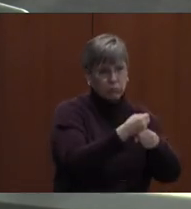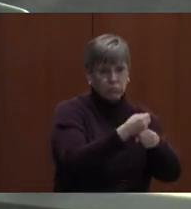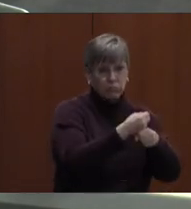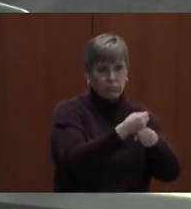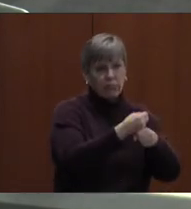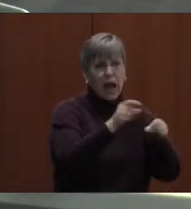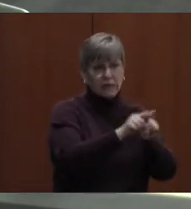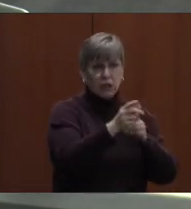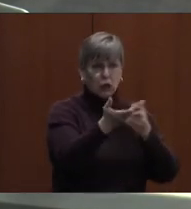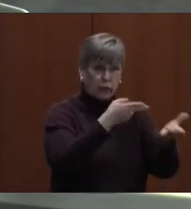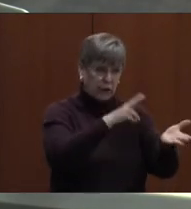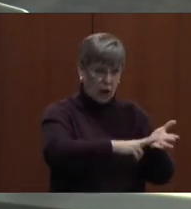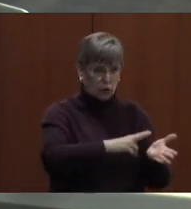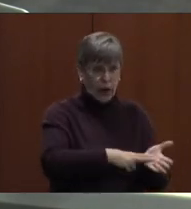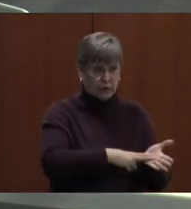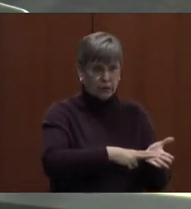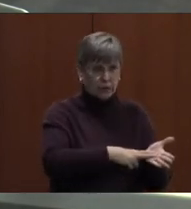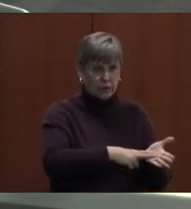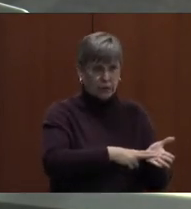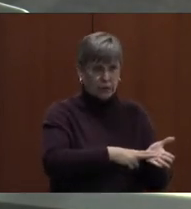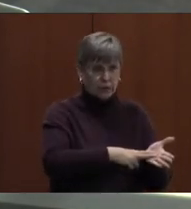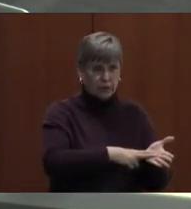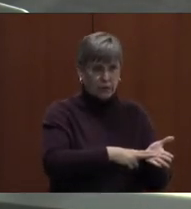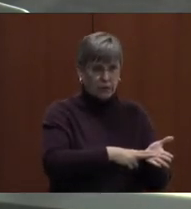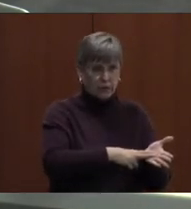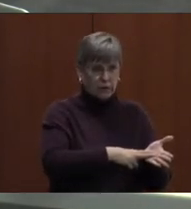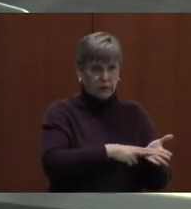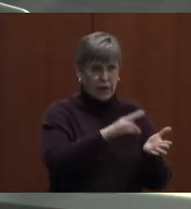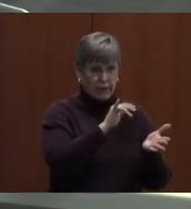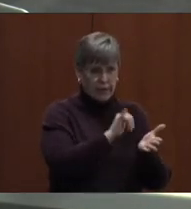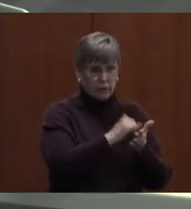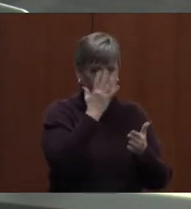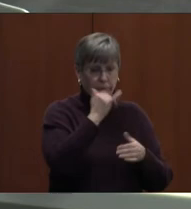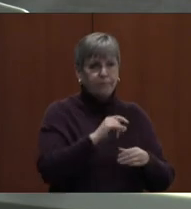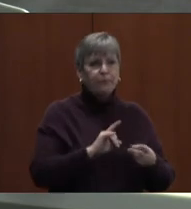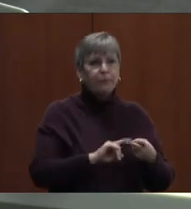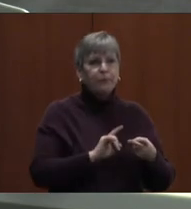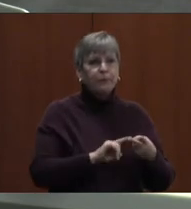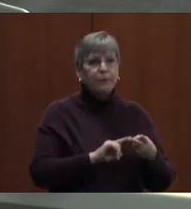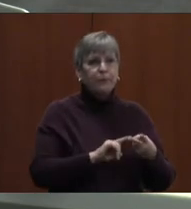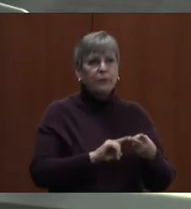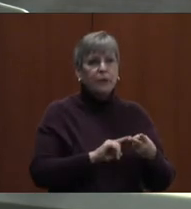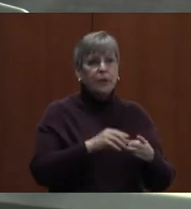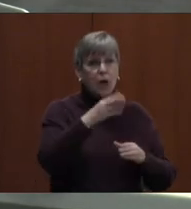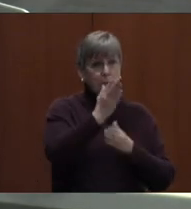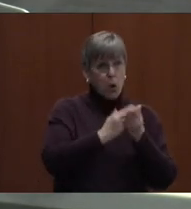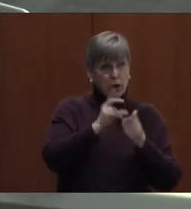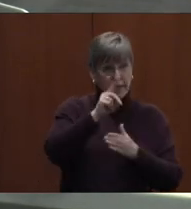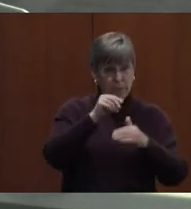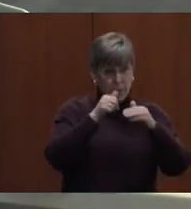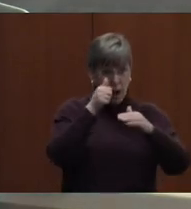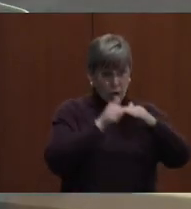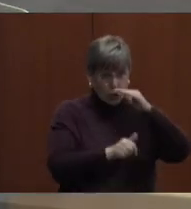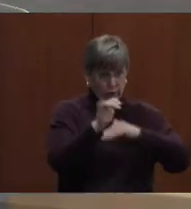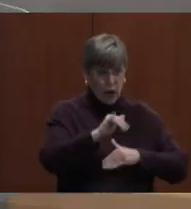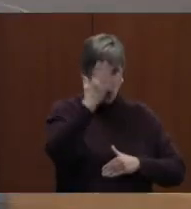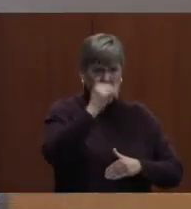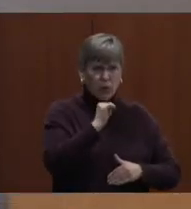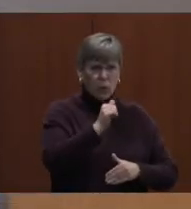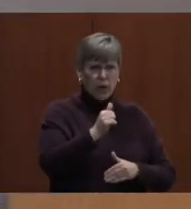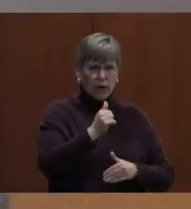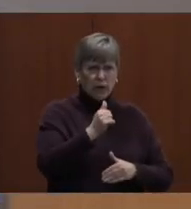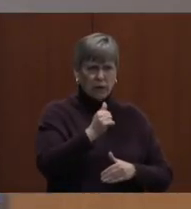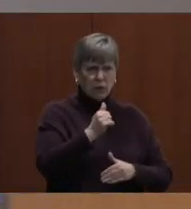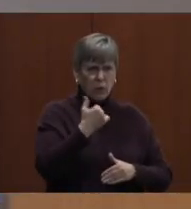service contracts, and not calling them out specifically. And then, so in part D, right underneath that, why did we add that last